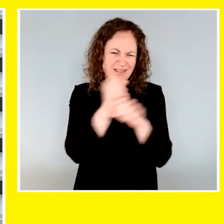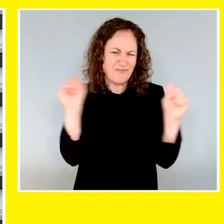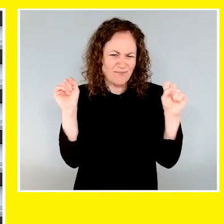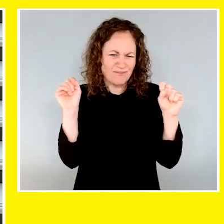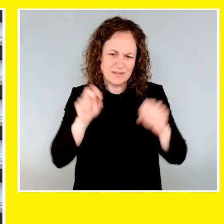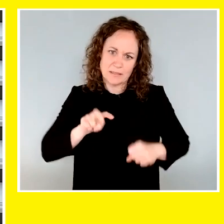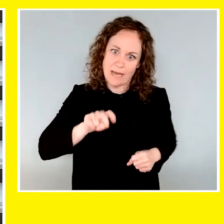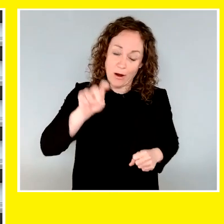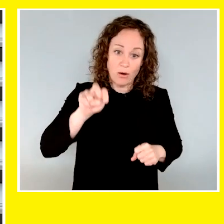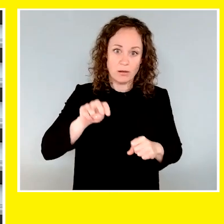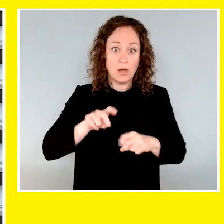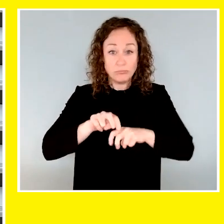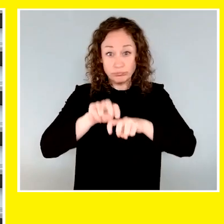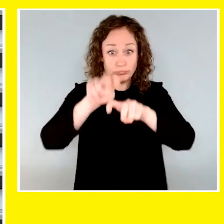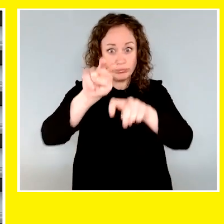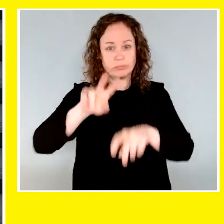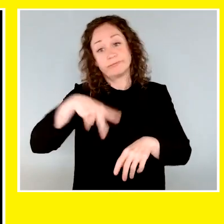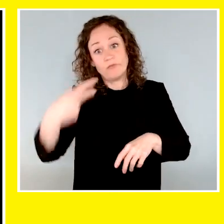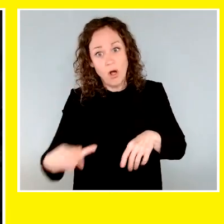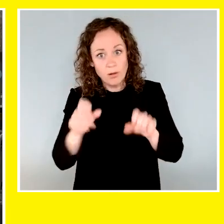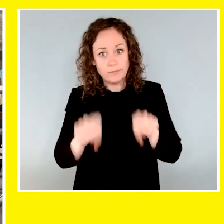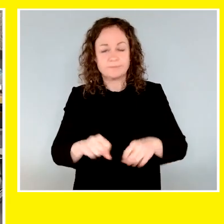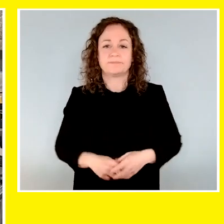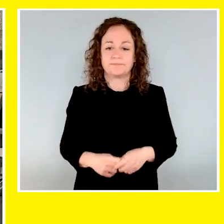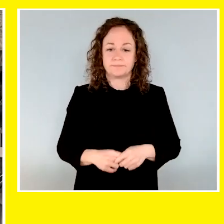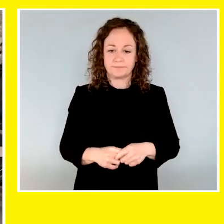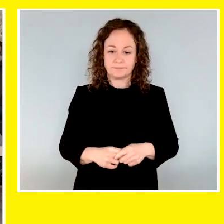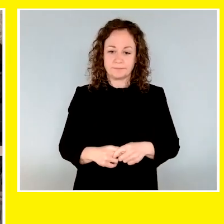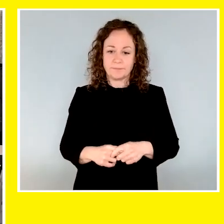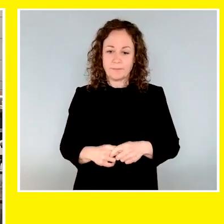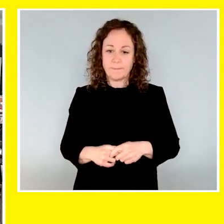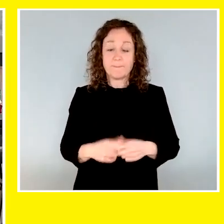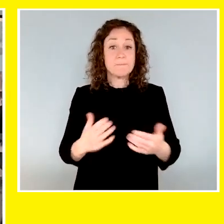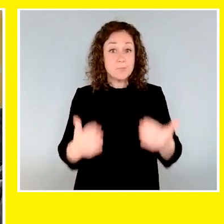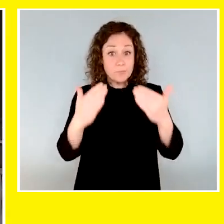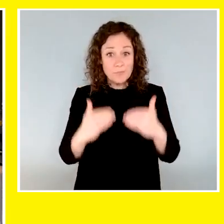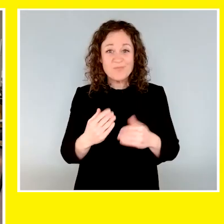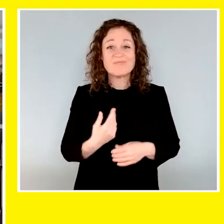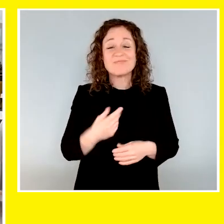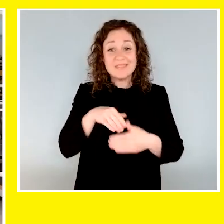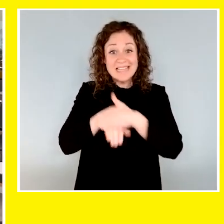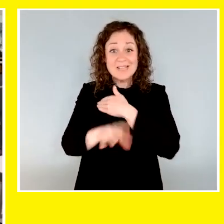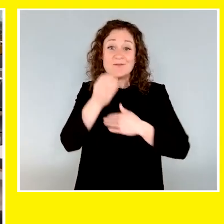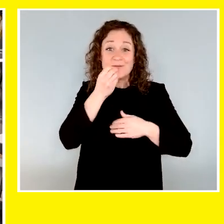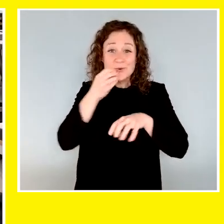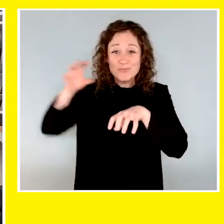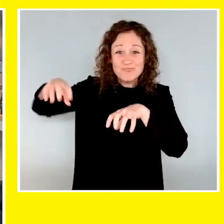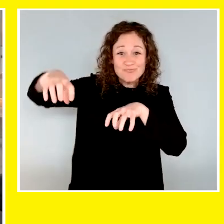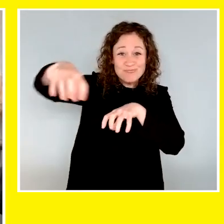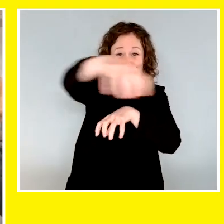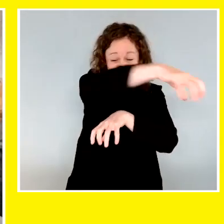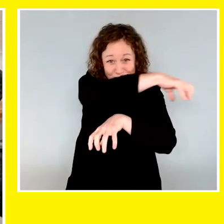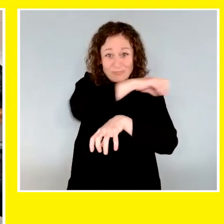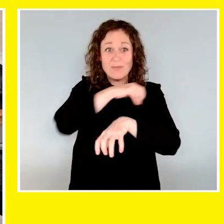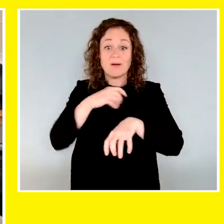could lead to an accident. A trainer and dog walk into a food court. In public settings such as